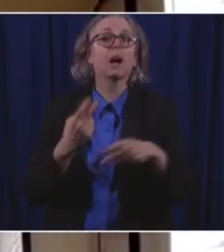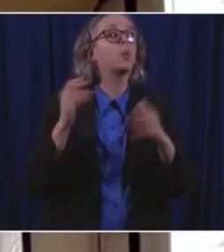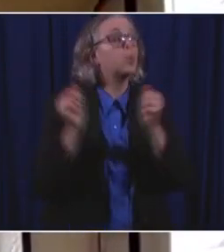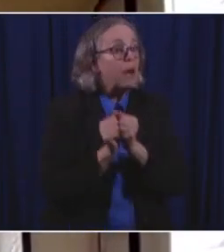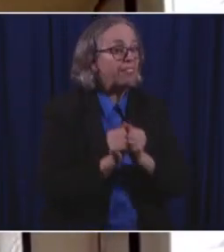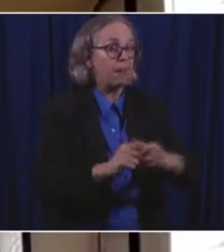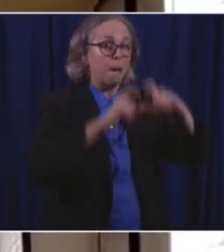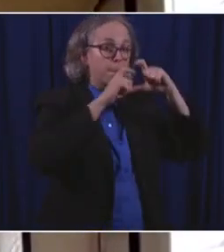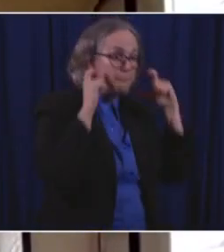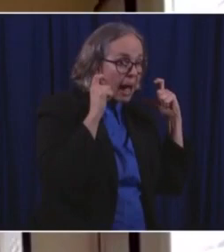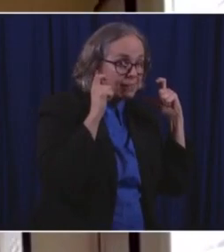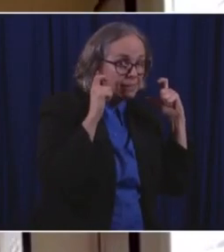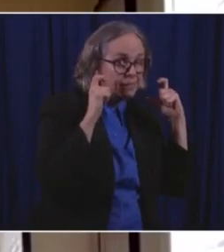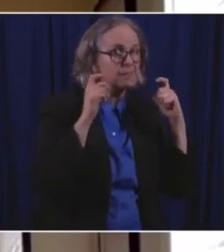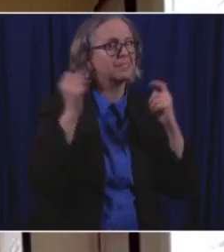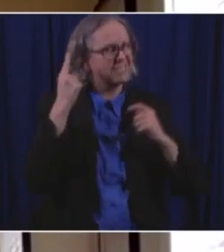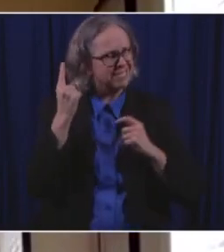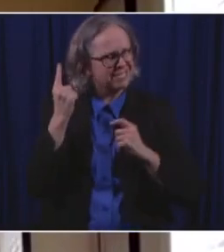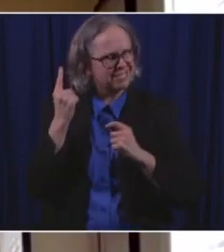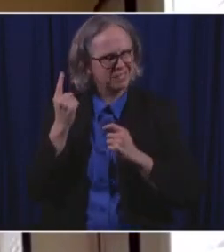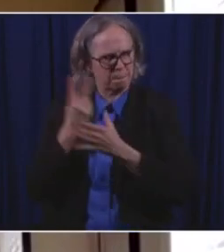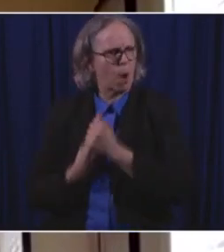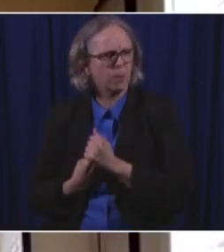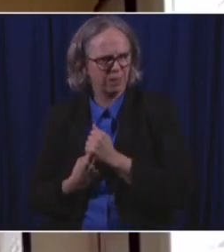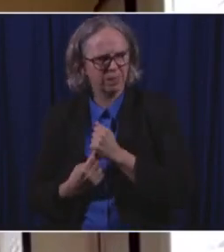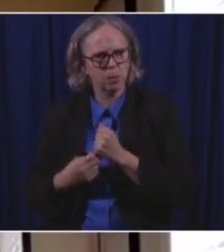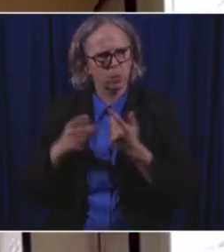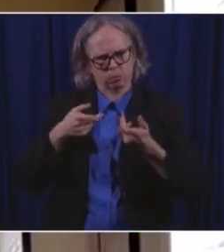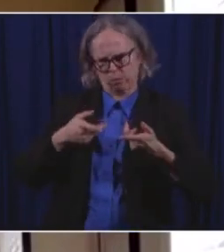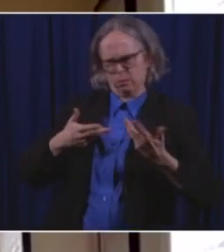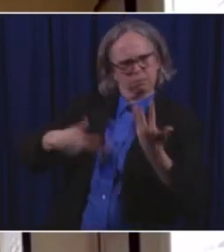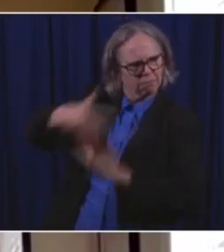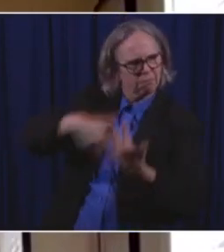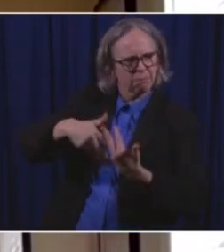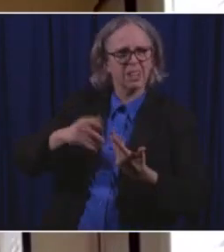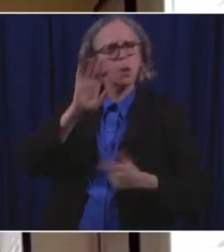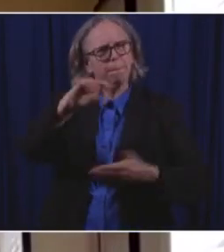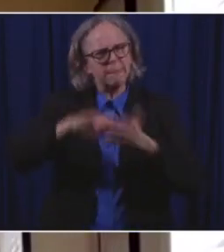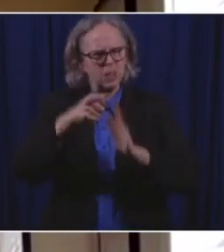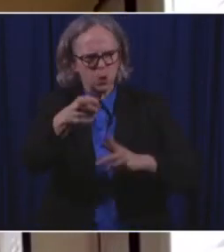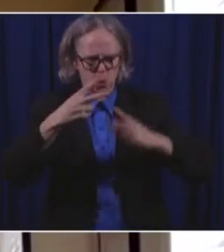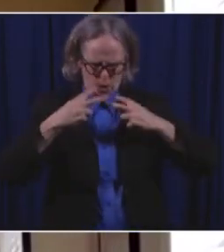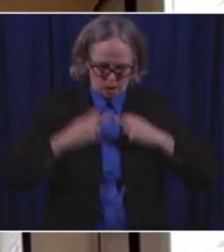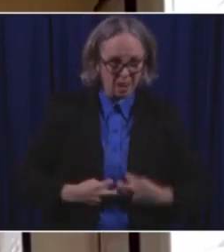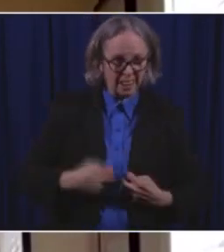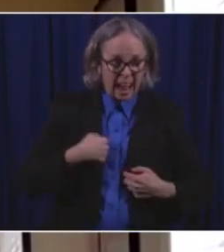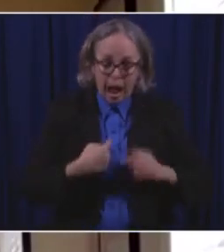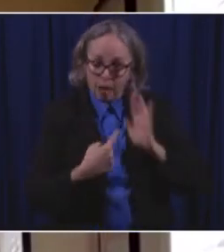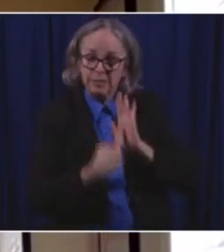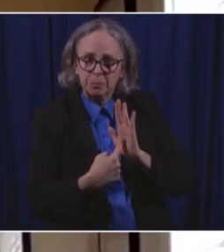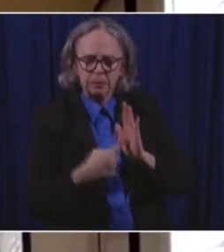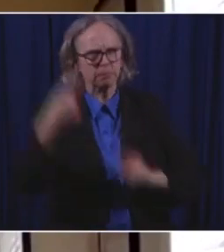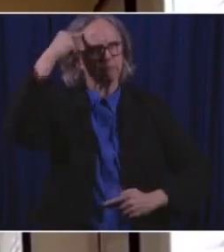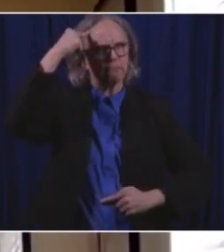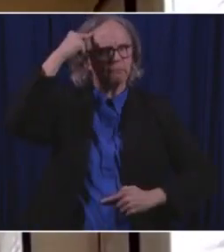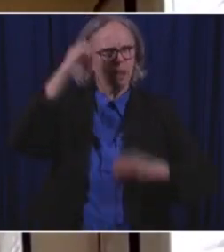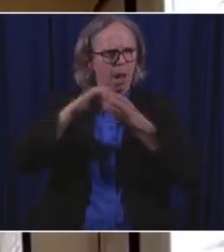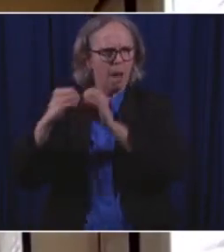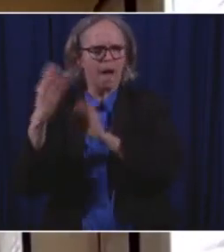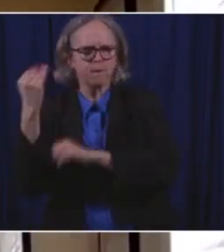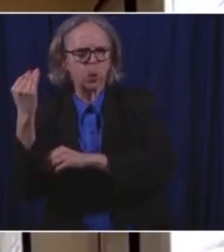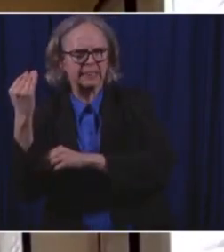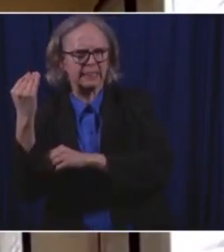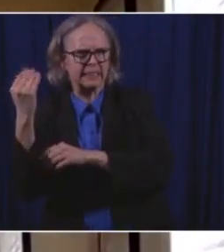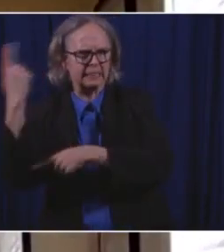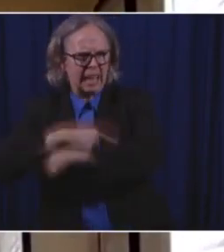Keep an eye out for any symptoms for the full 14-day period, regardless of which option